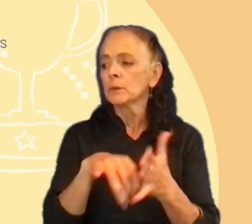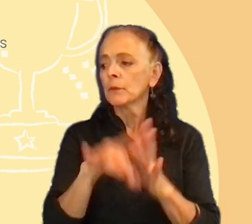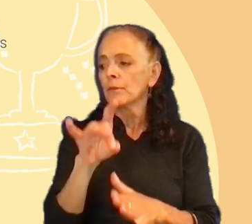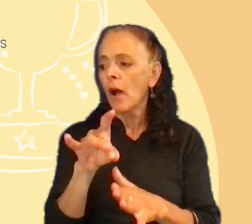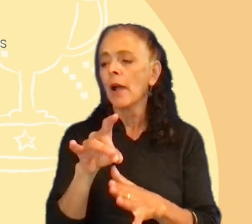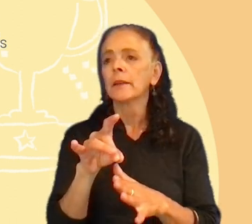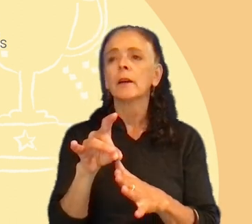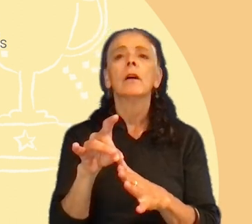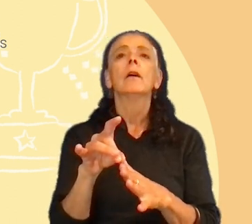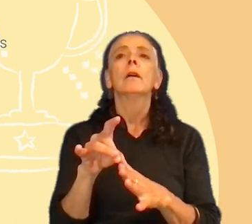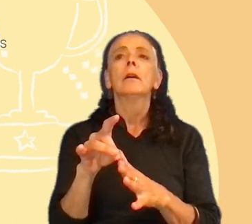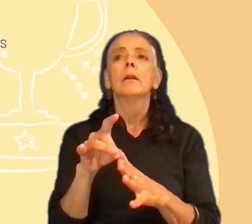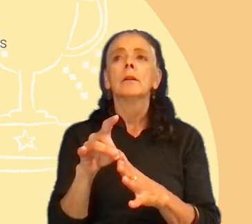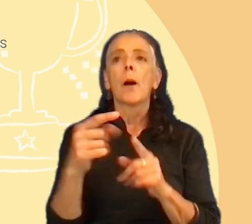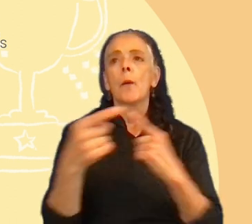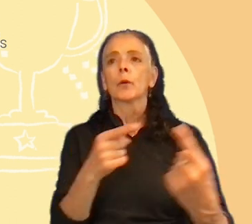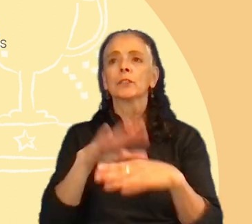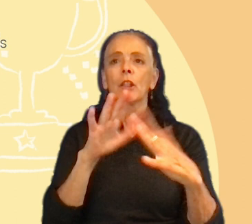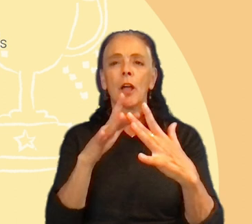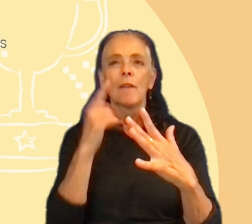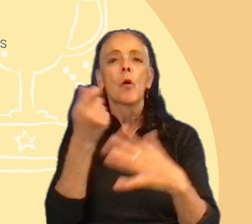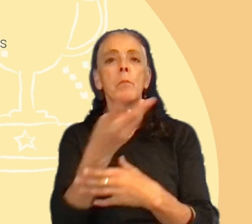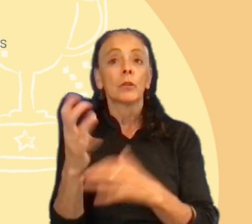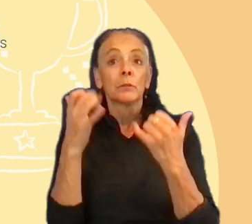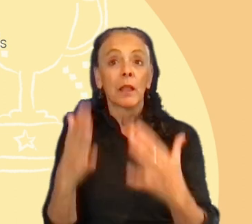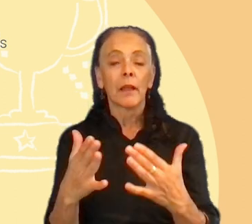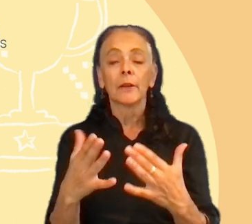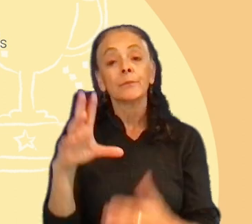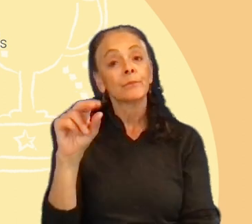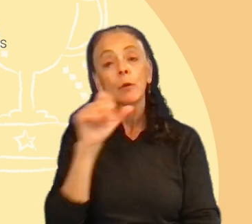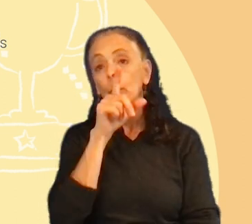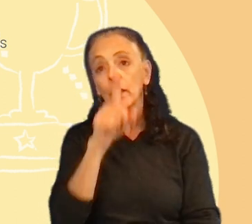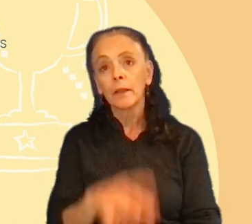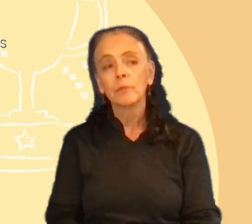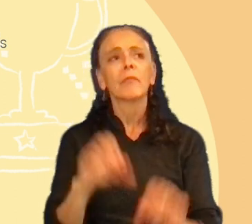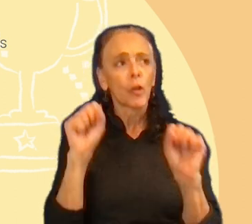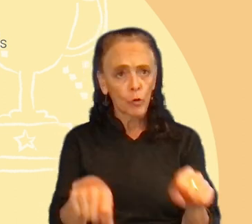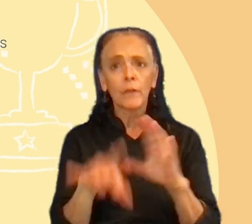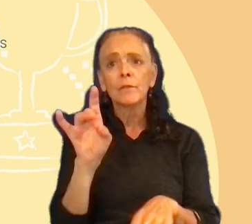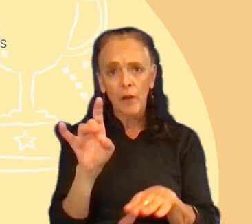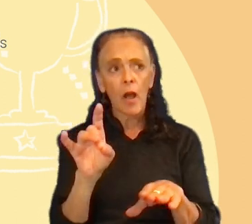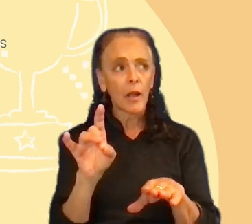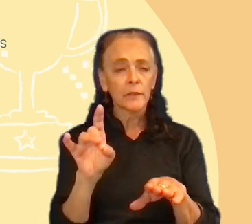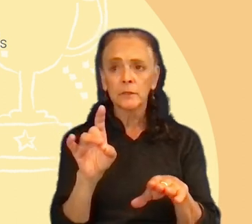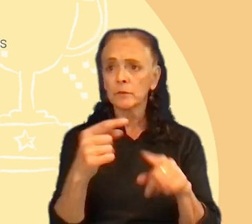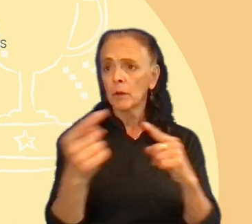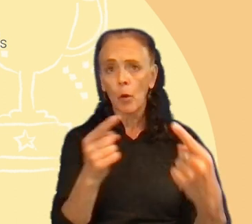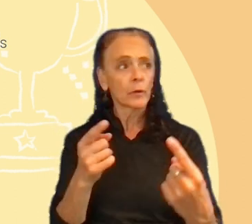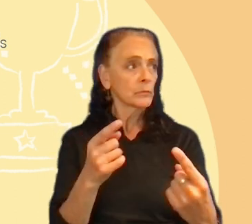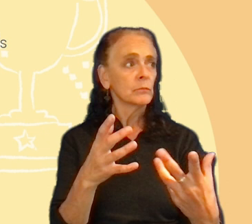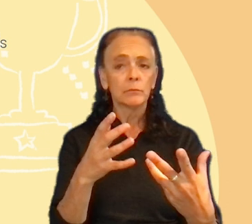online. Not really. Uh, the situation in this case, uh, they could find matches. They, they, they were